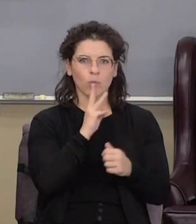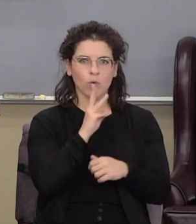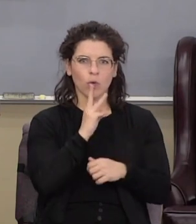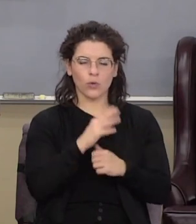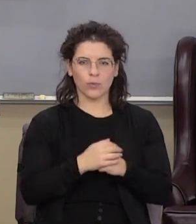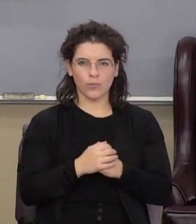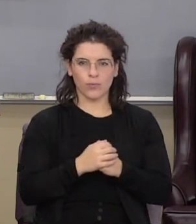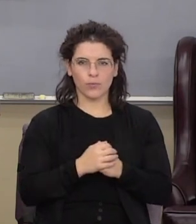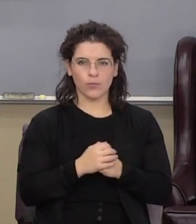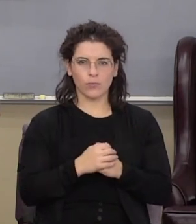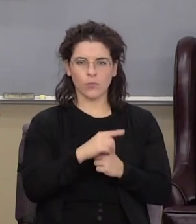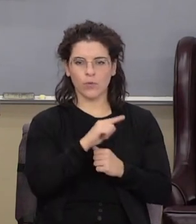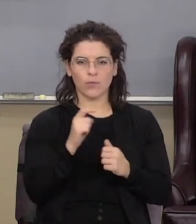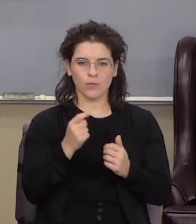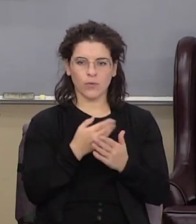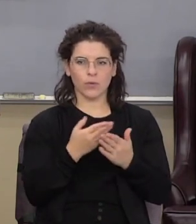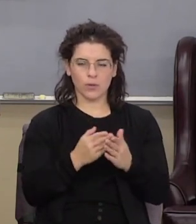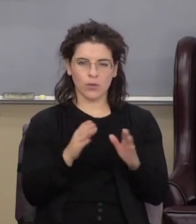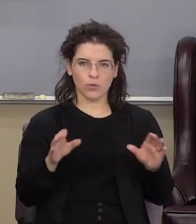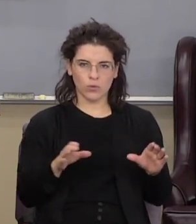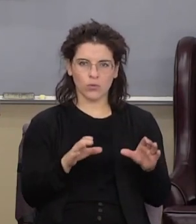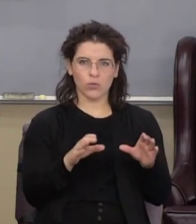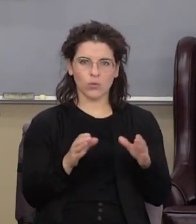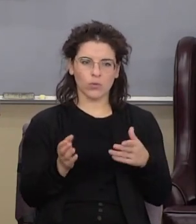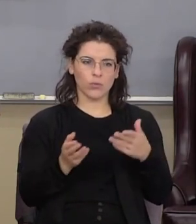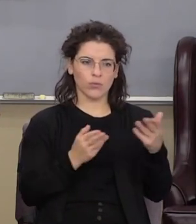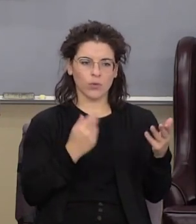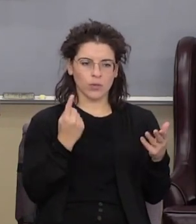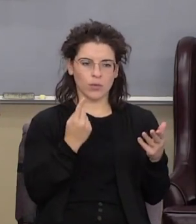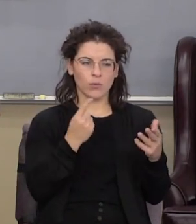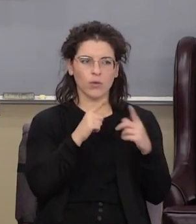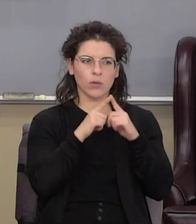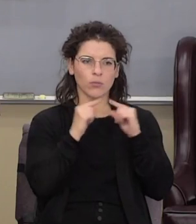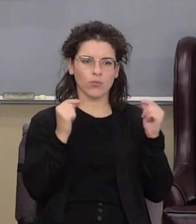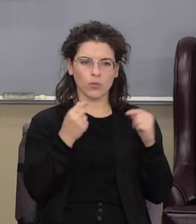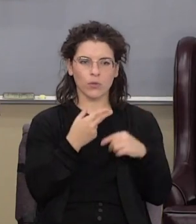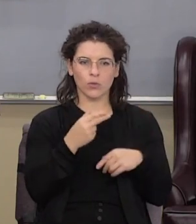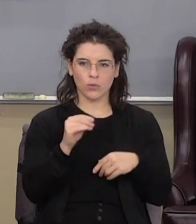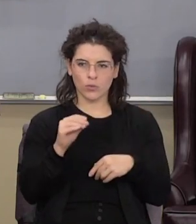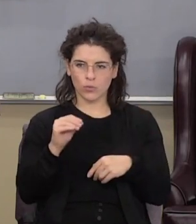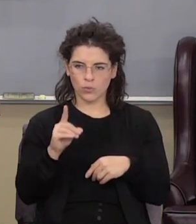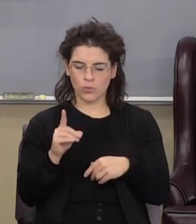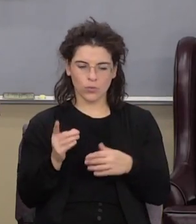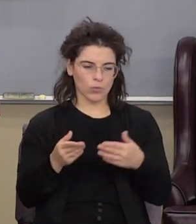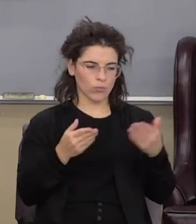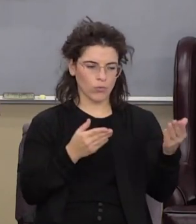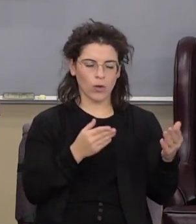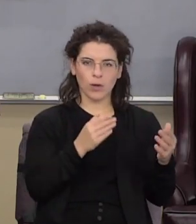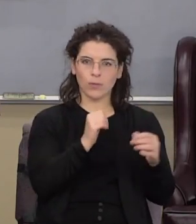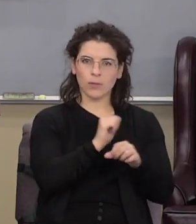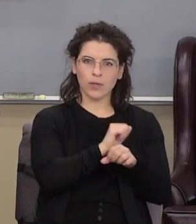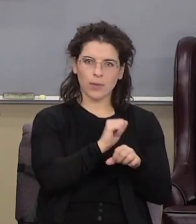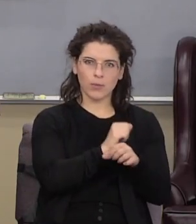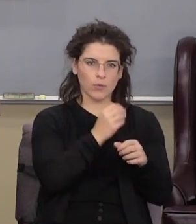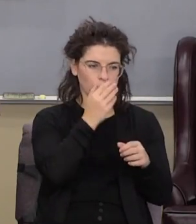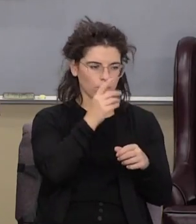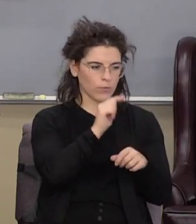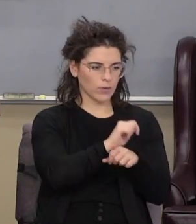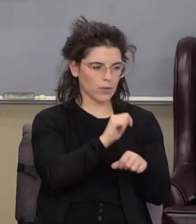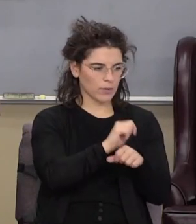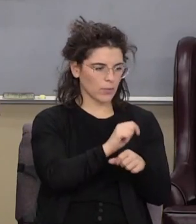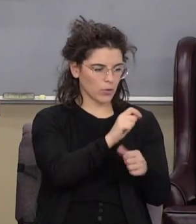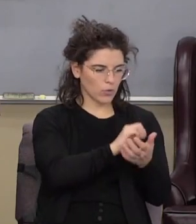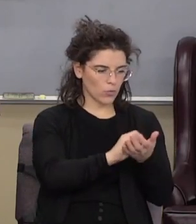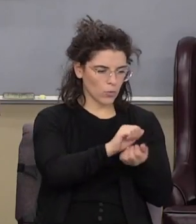the first thing you did to bring someone into the priesthood is you brought them to the labor there in front of the tabernacle and you